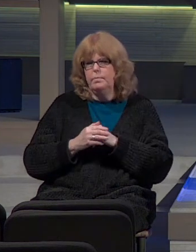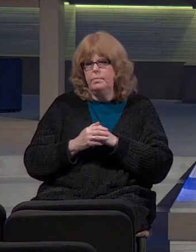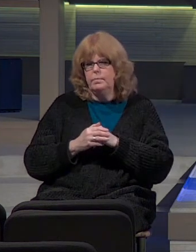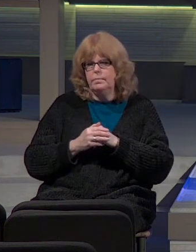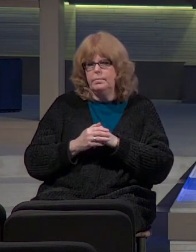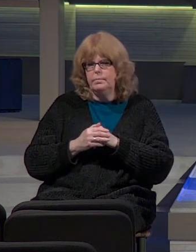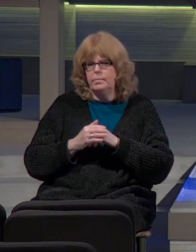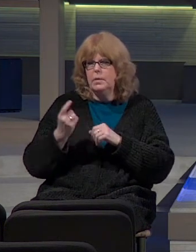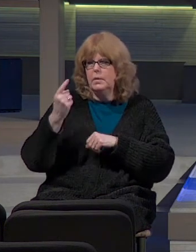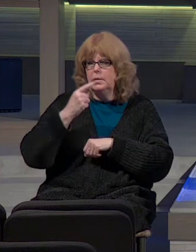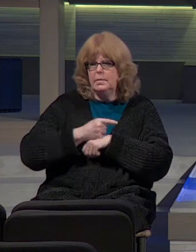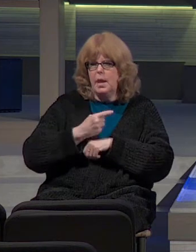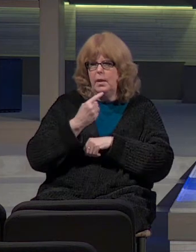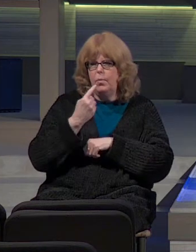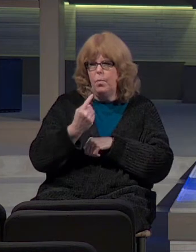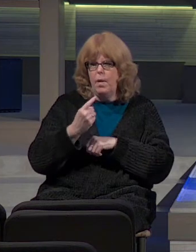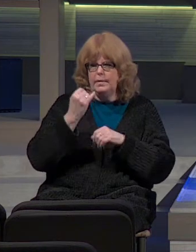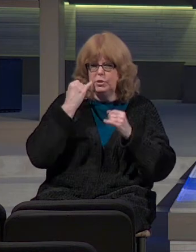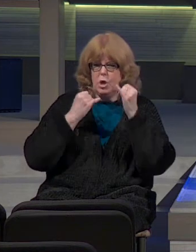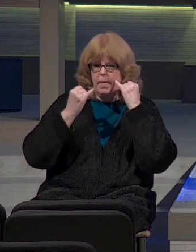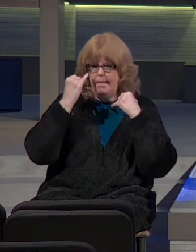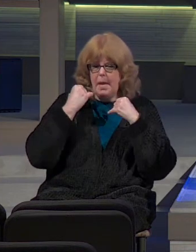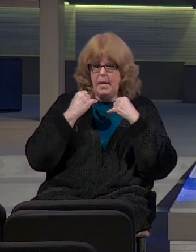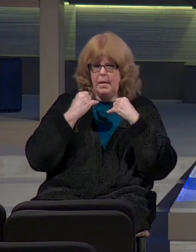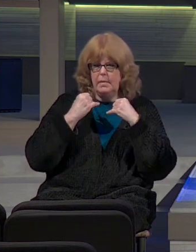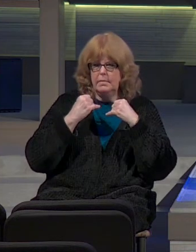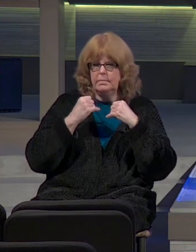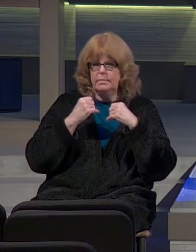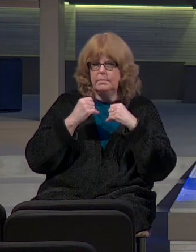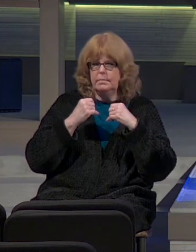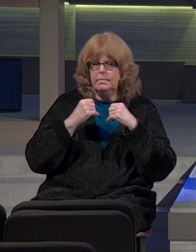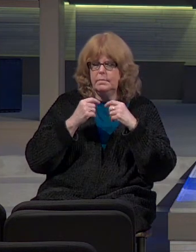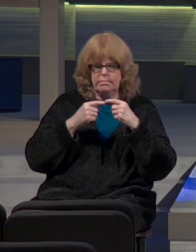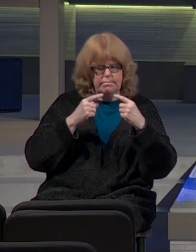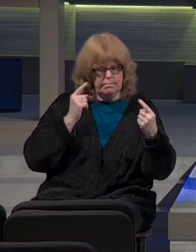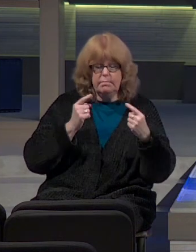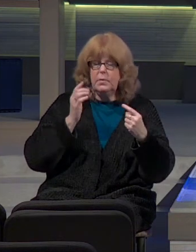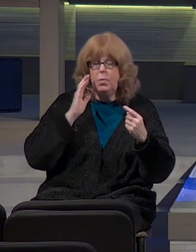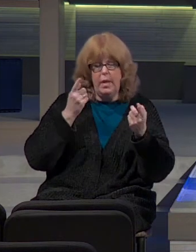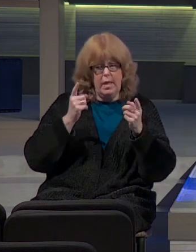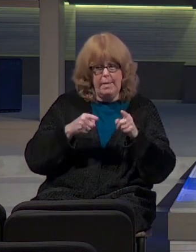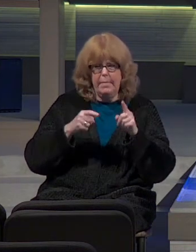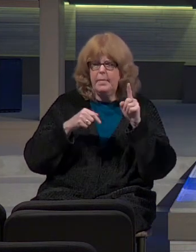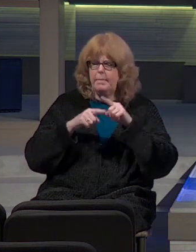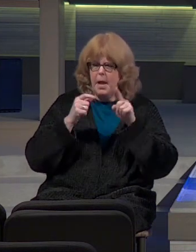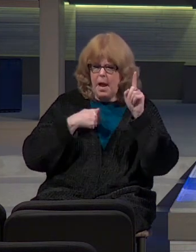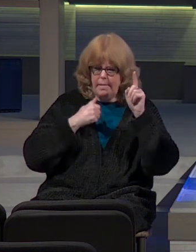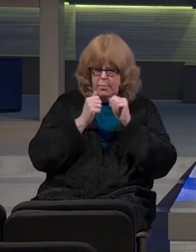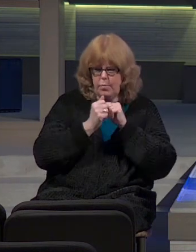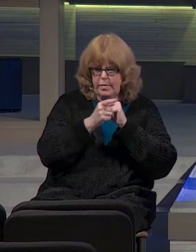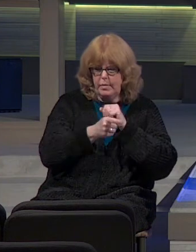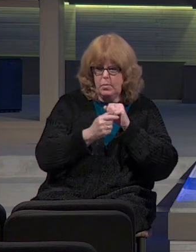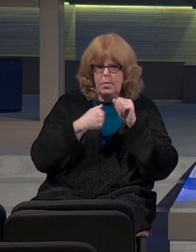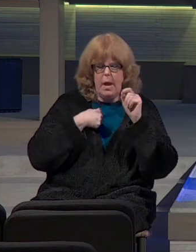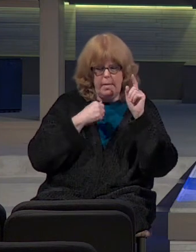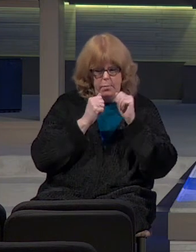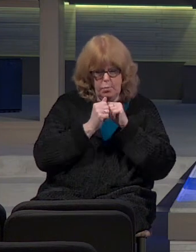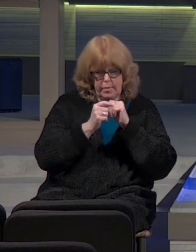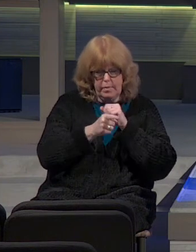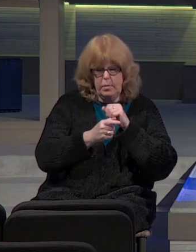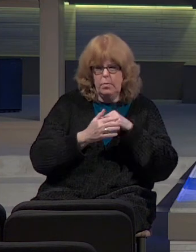From day one, Jeremiah, opposition is coming. I am with you. I am with you.